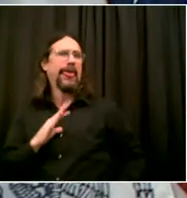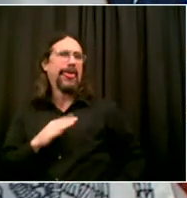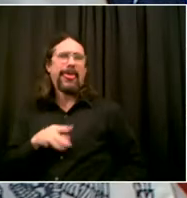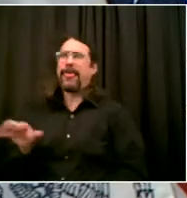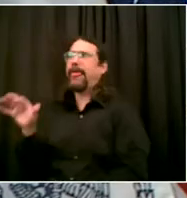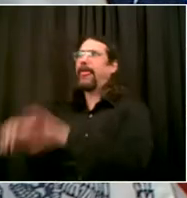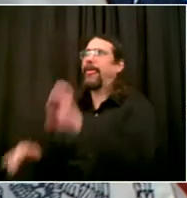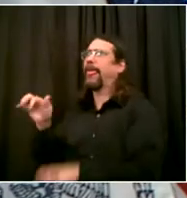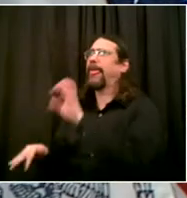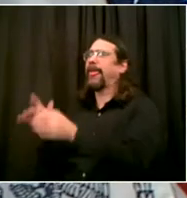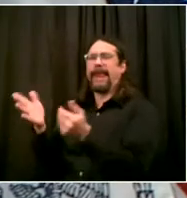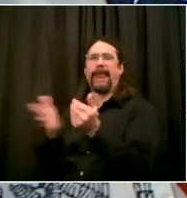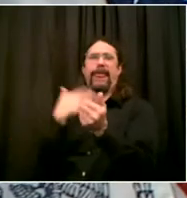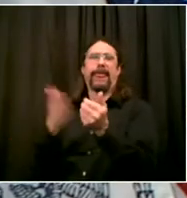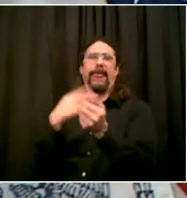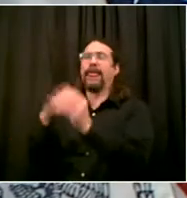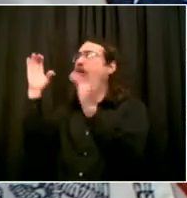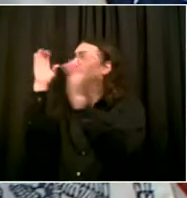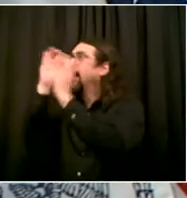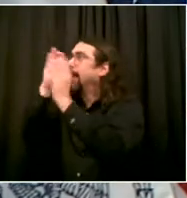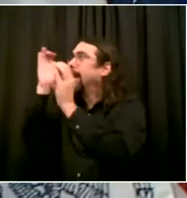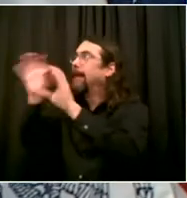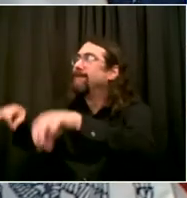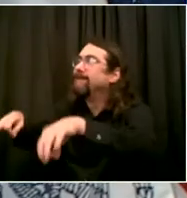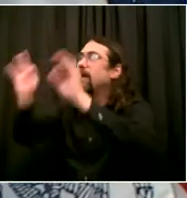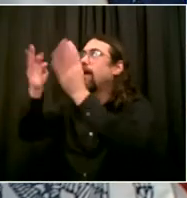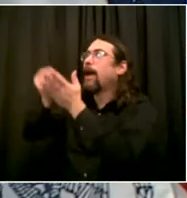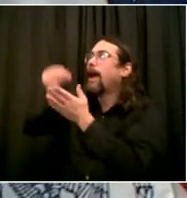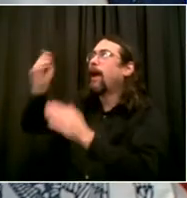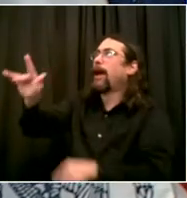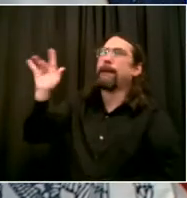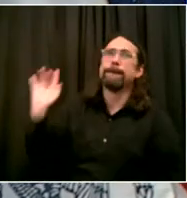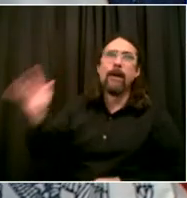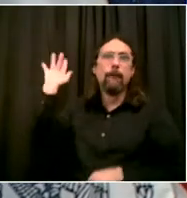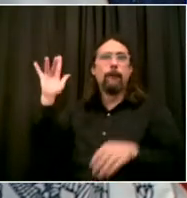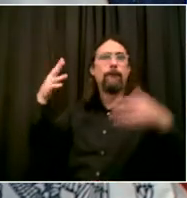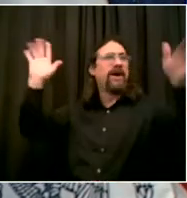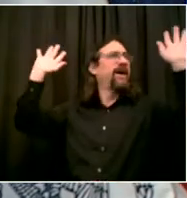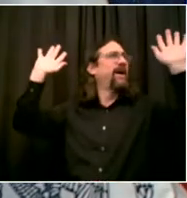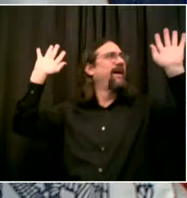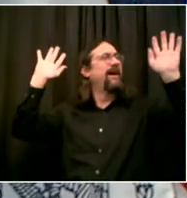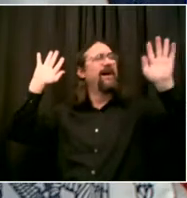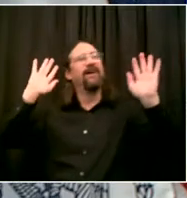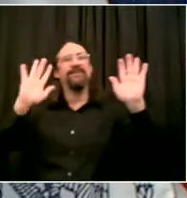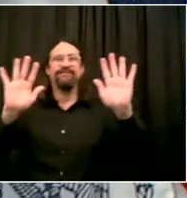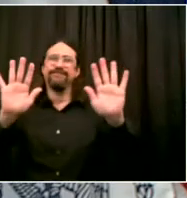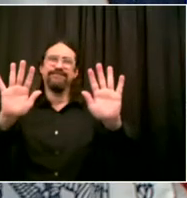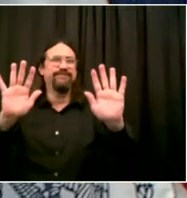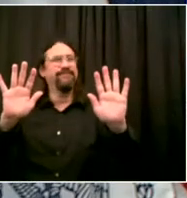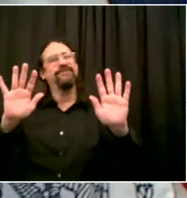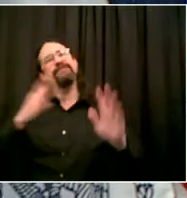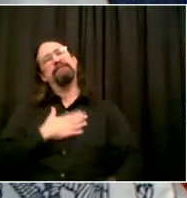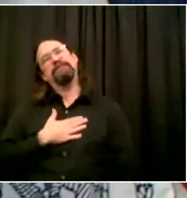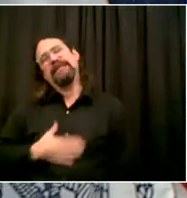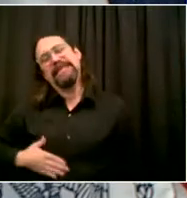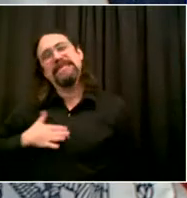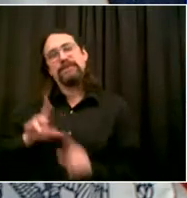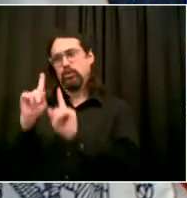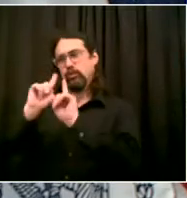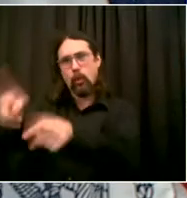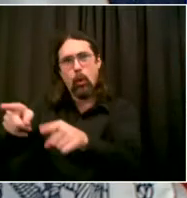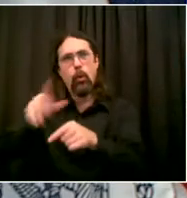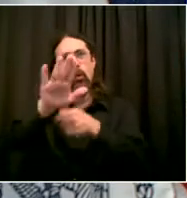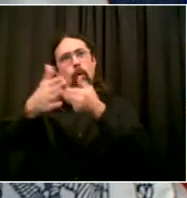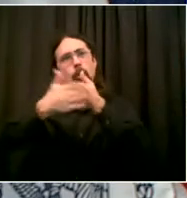We really hope and pray that this pandemic will be addressed by next year with a vaccine. This is going to be the toughest year for small business this